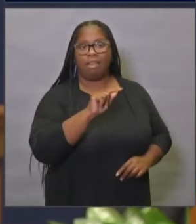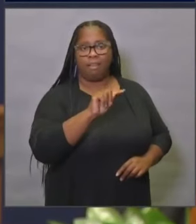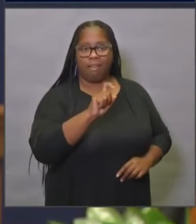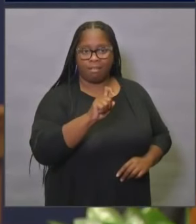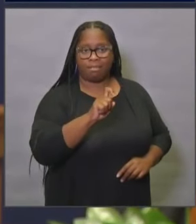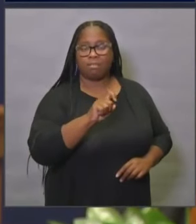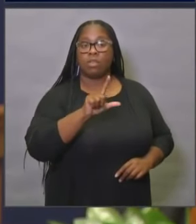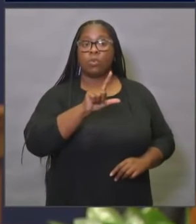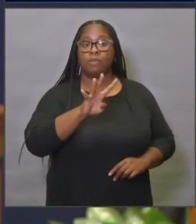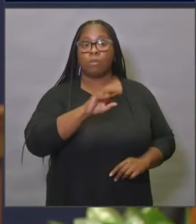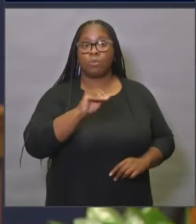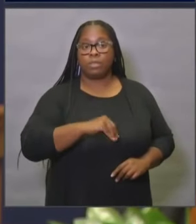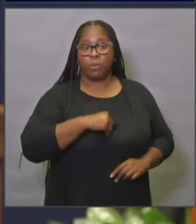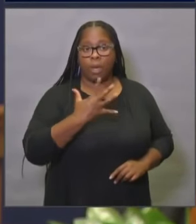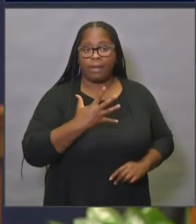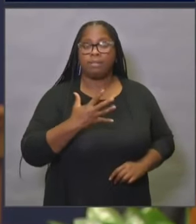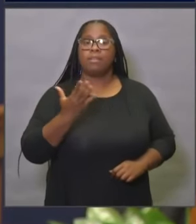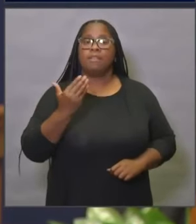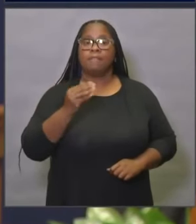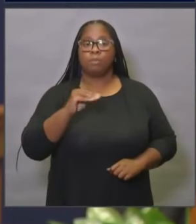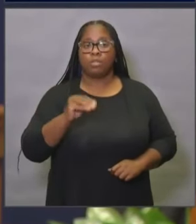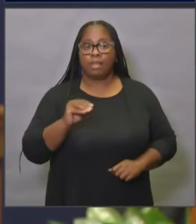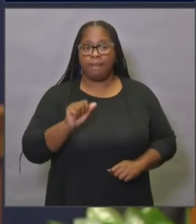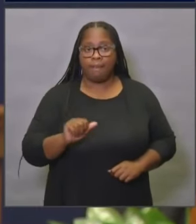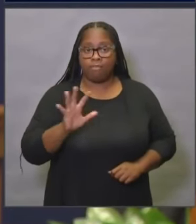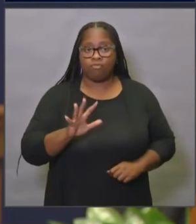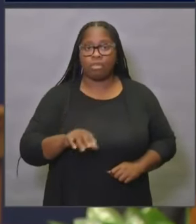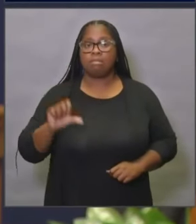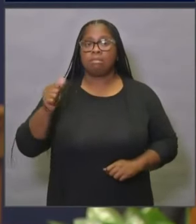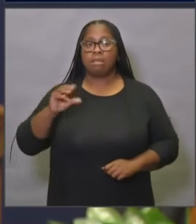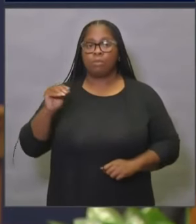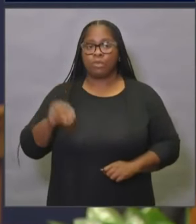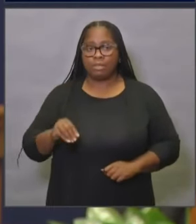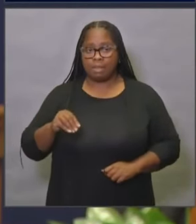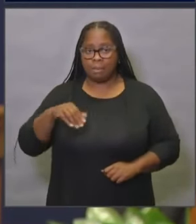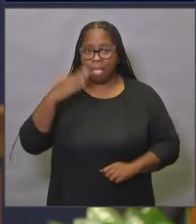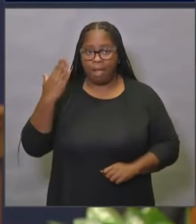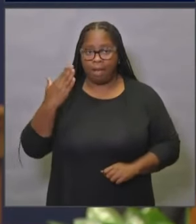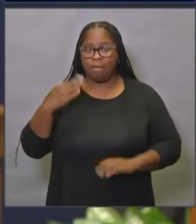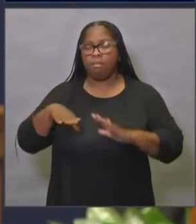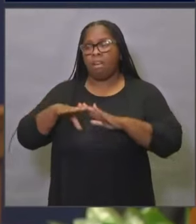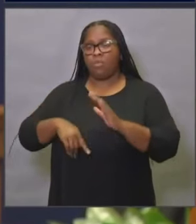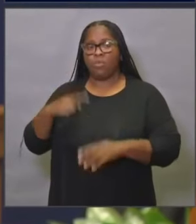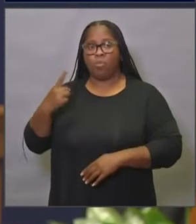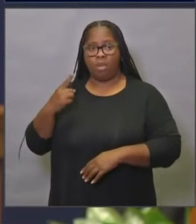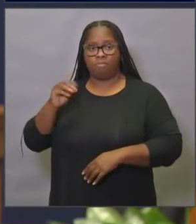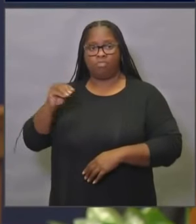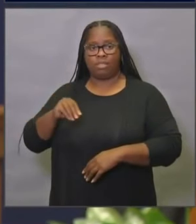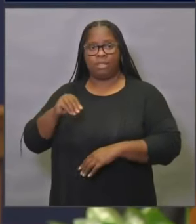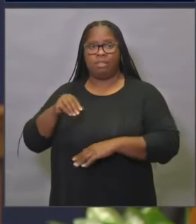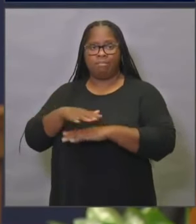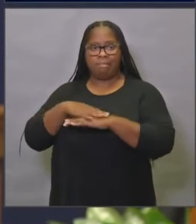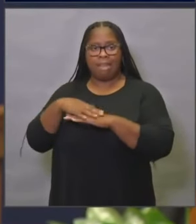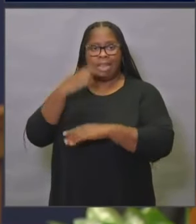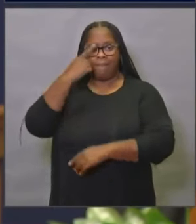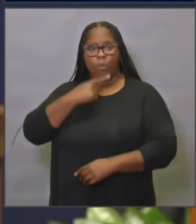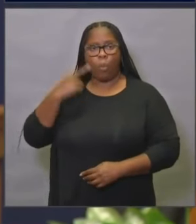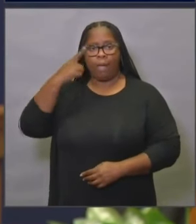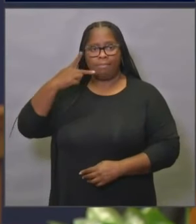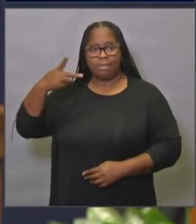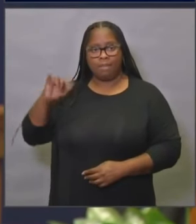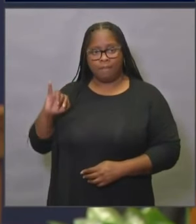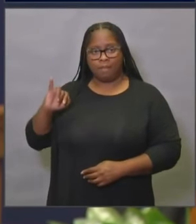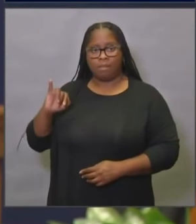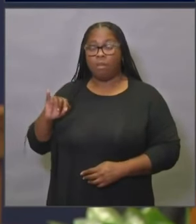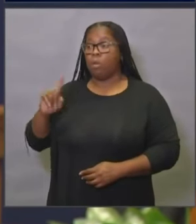Fifteen percent are Asian. And ten percent are black. And less than one percent are native Hawaiian or Pacific Islander. And